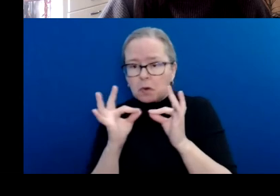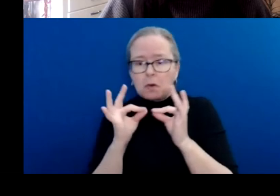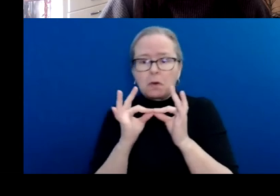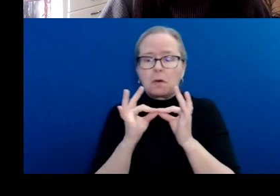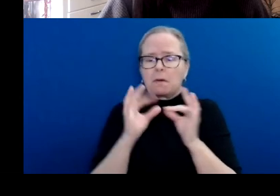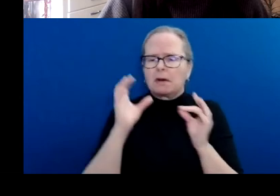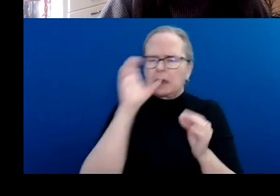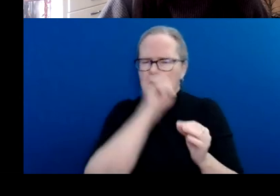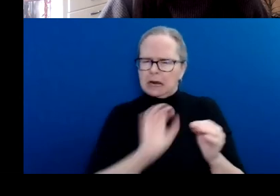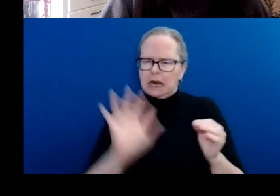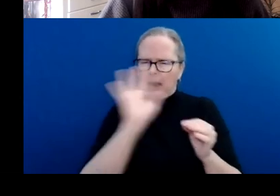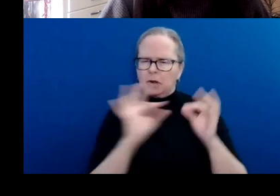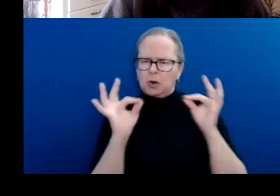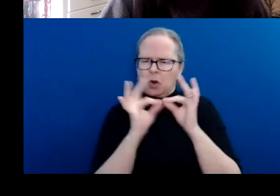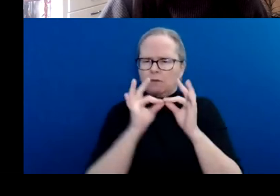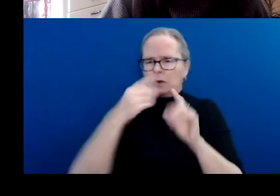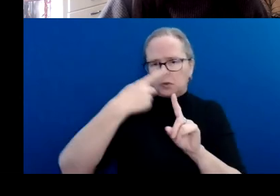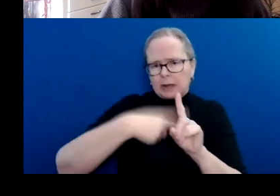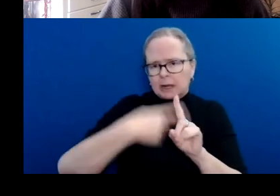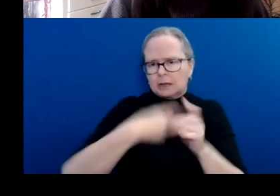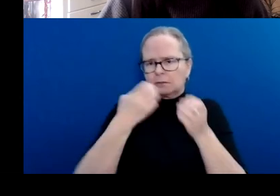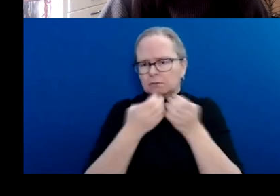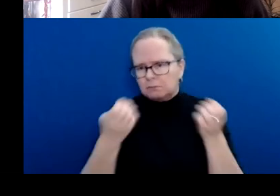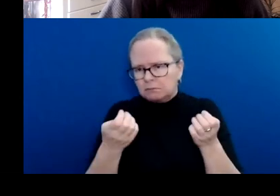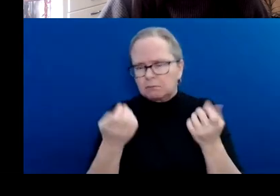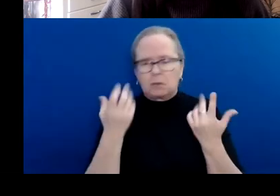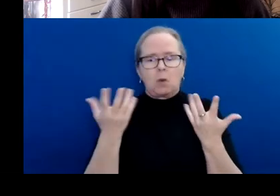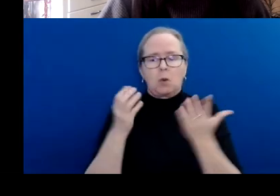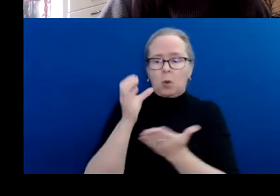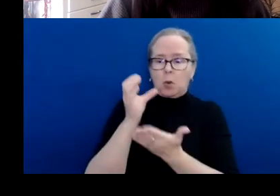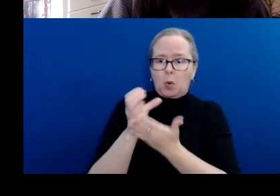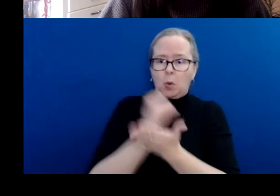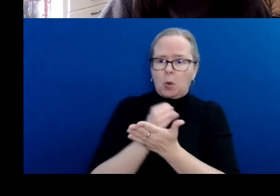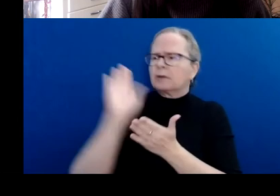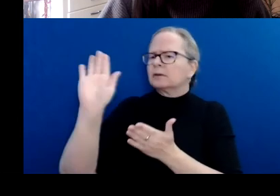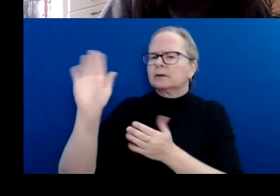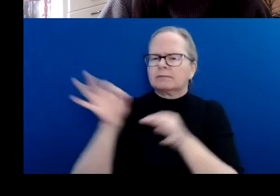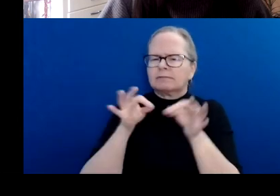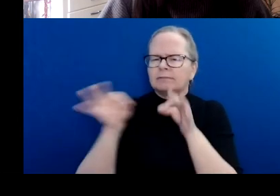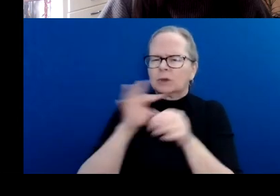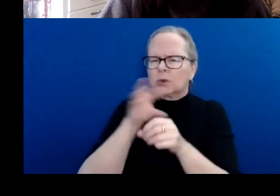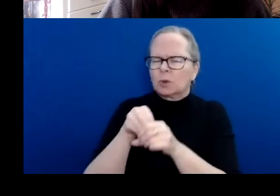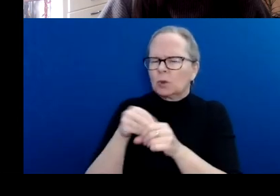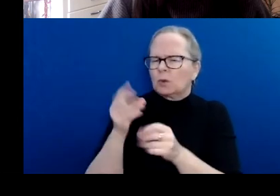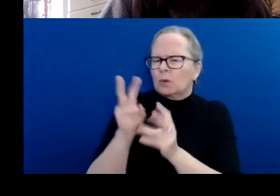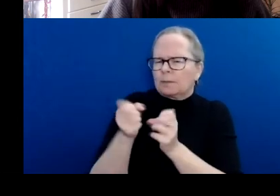course descriptions, instructions, bios, research,